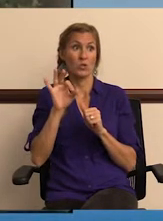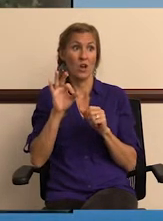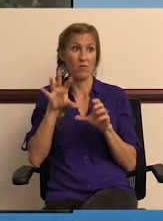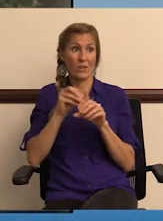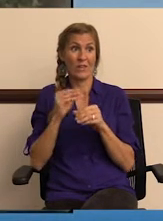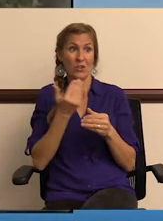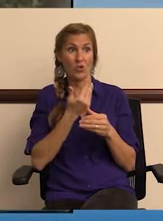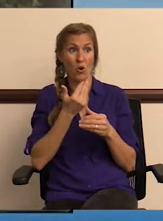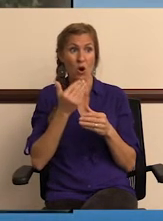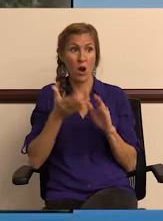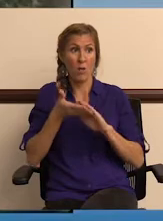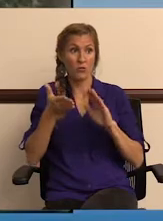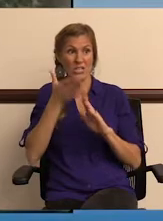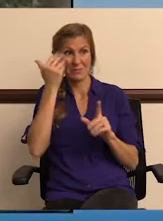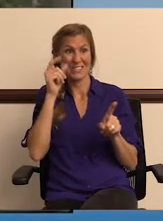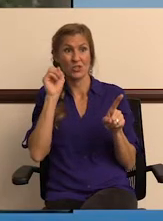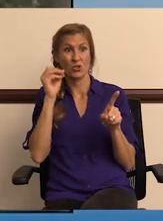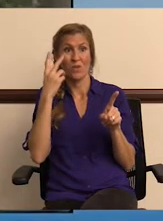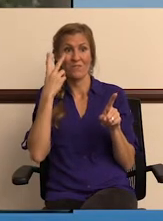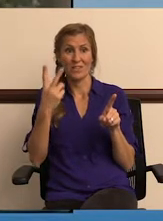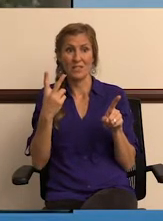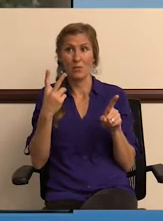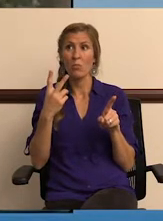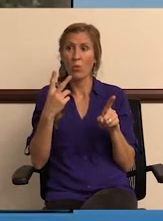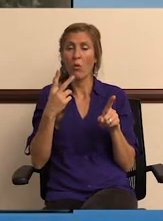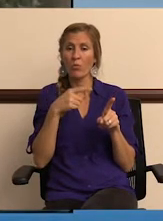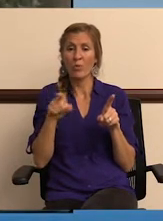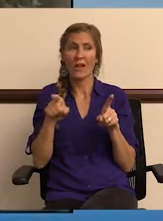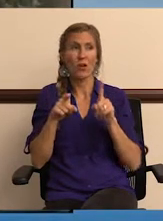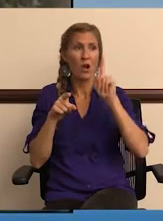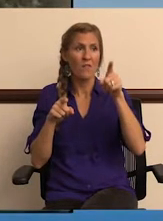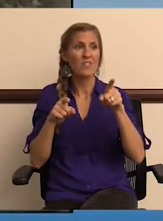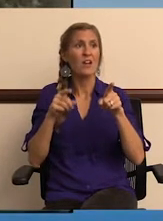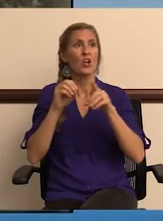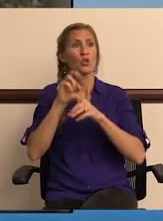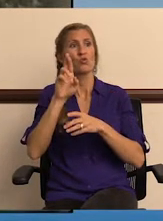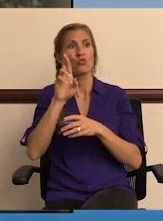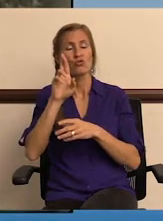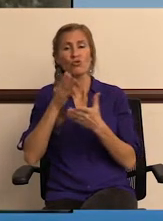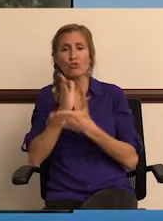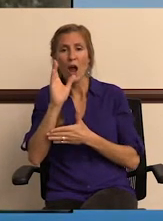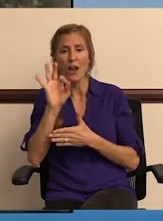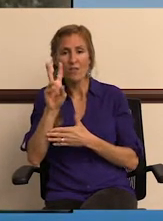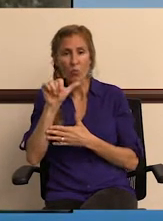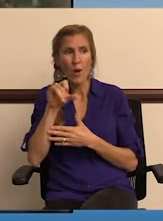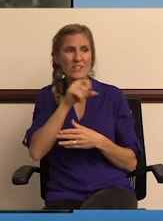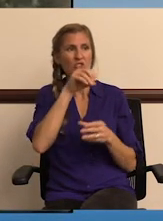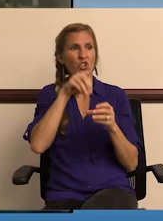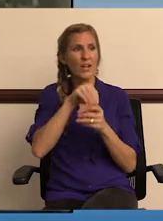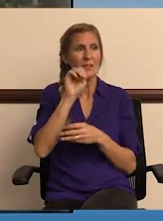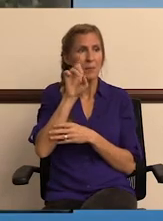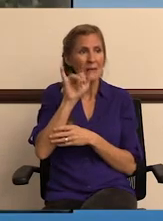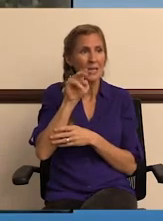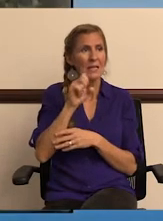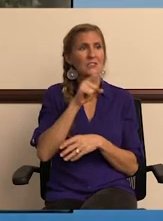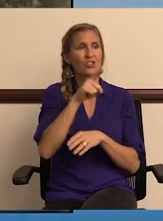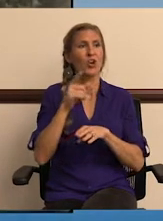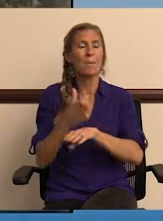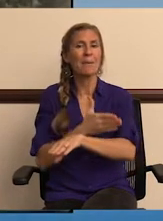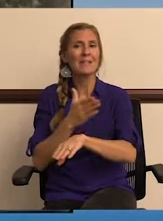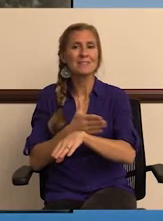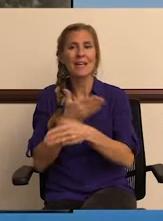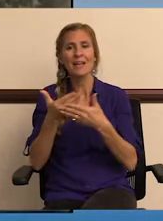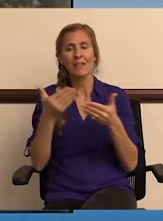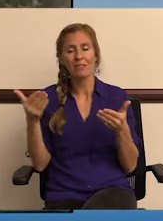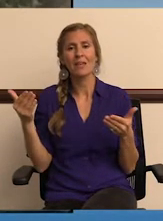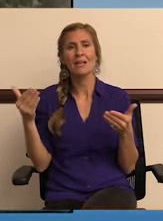see the most of within our operations just because it's so visible. You know, they're out there in the right-of-ways. They're in the medians. They're